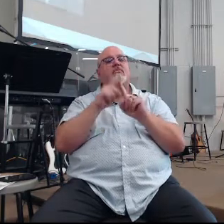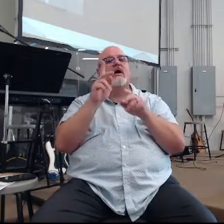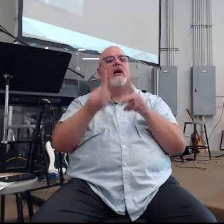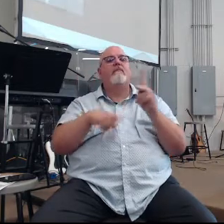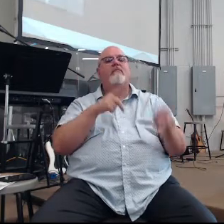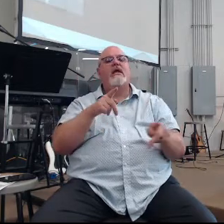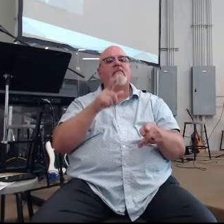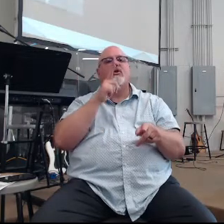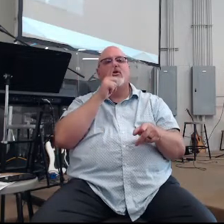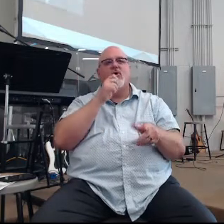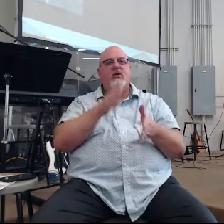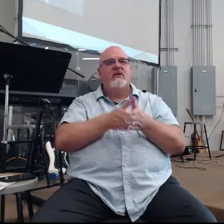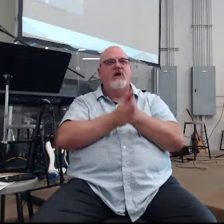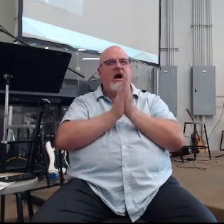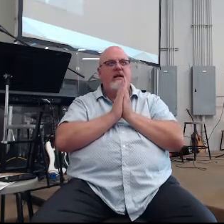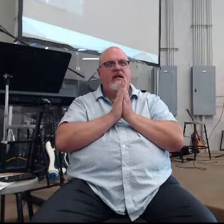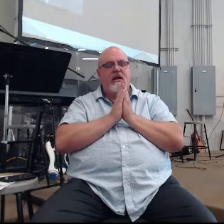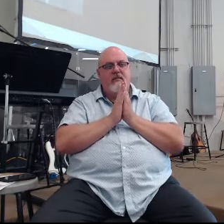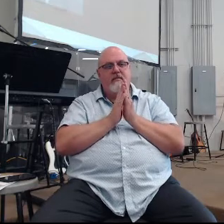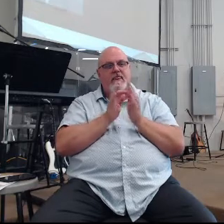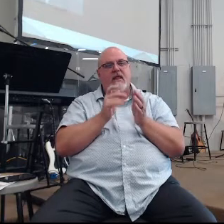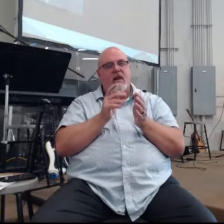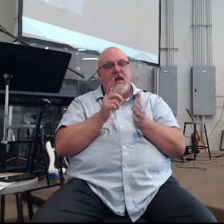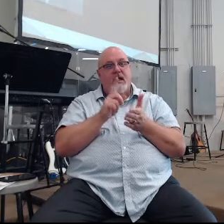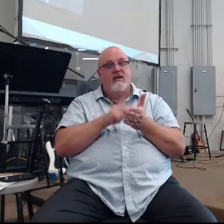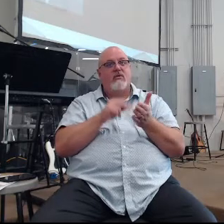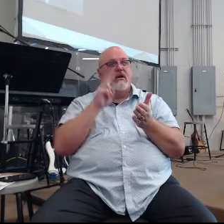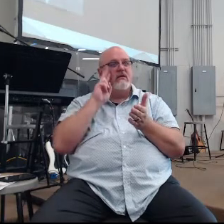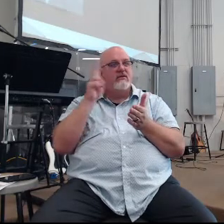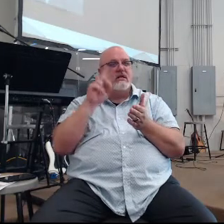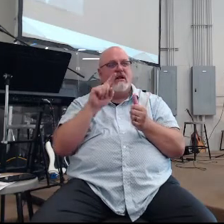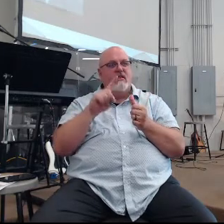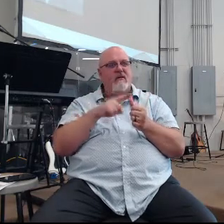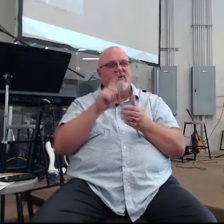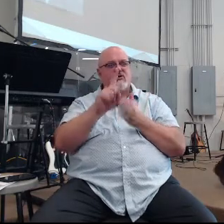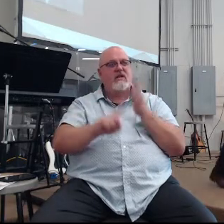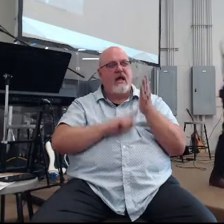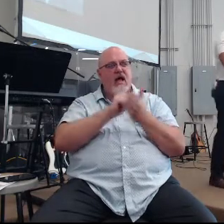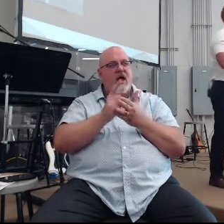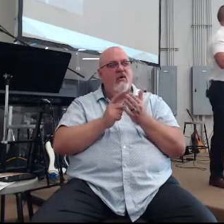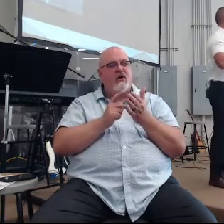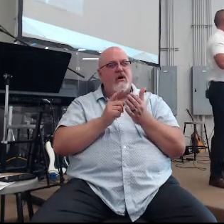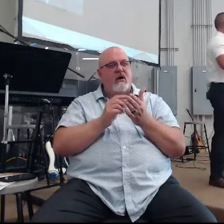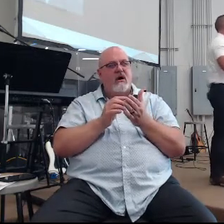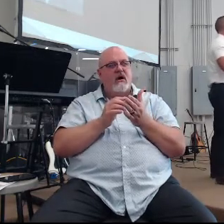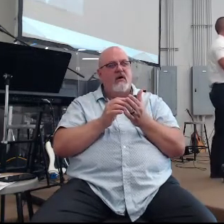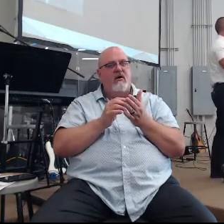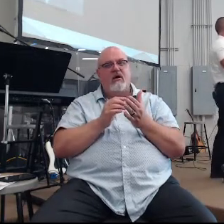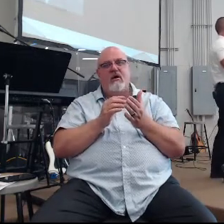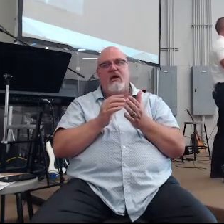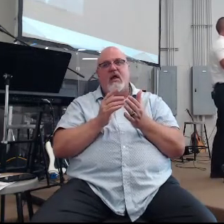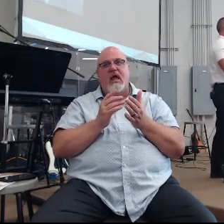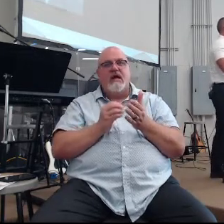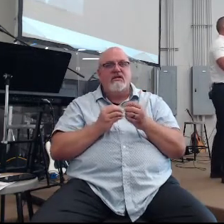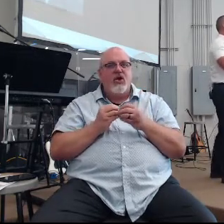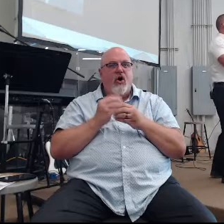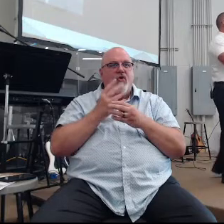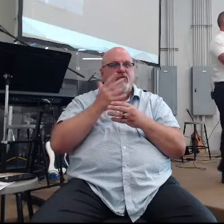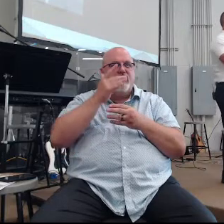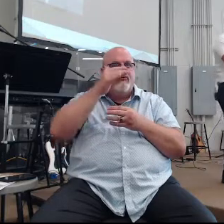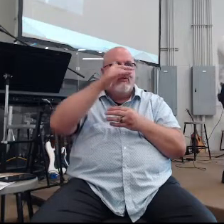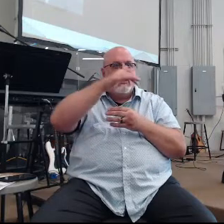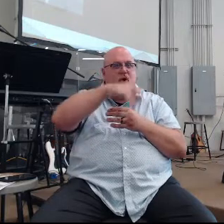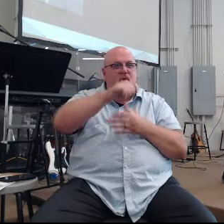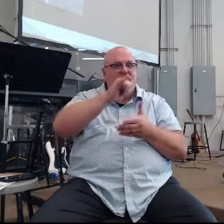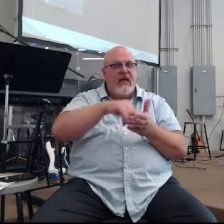people who pray. And it's what you've seen in the first hour of our service is just an overflow of that. But